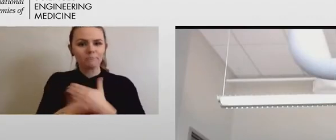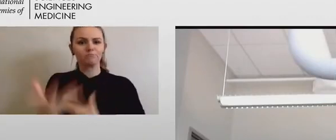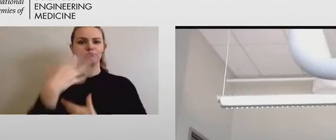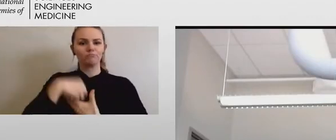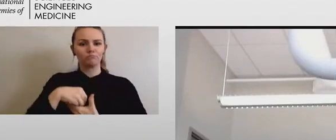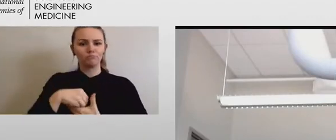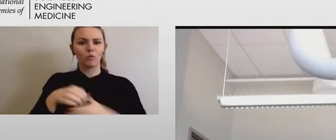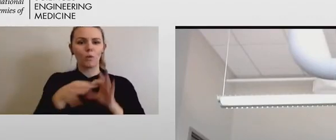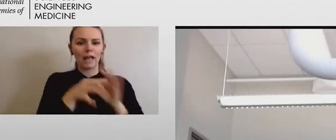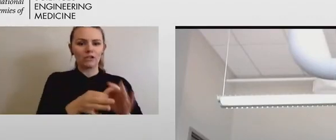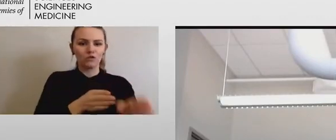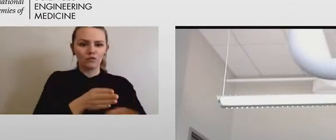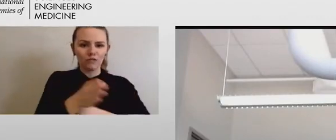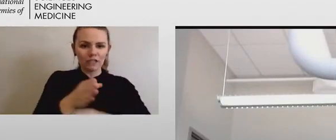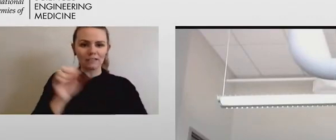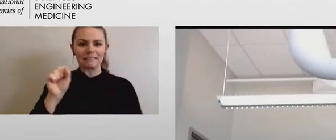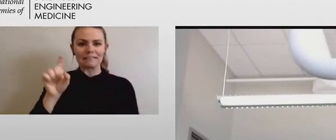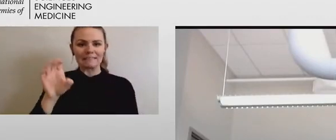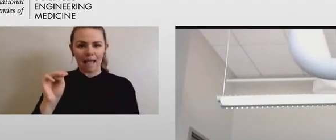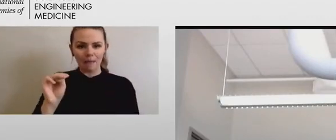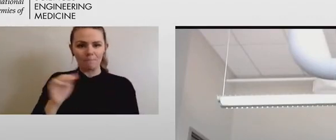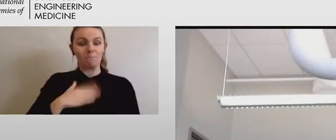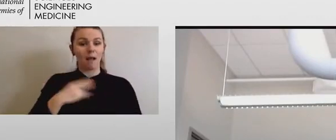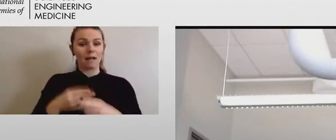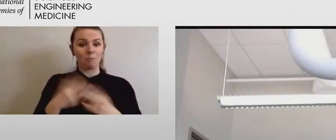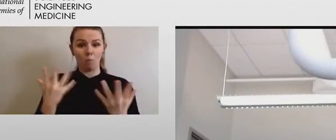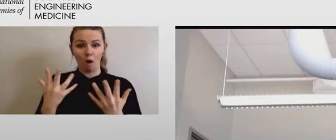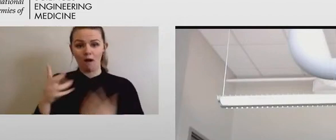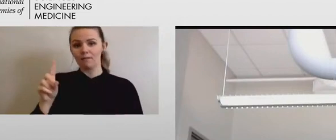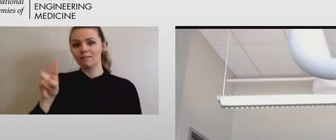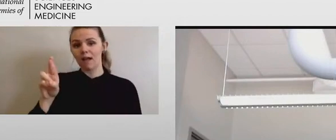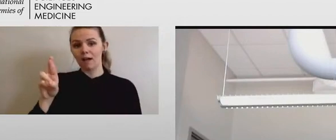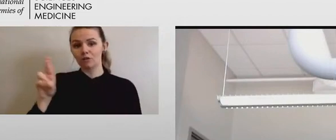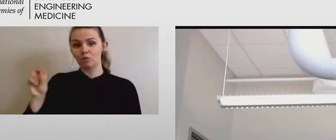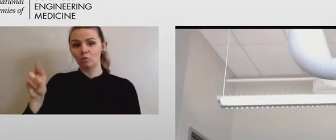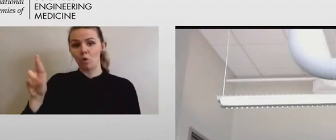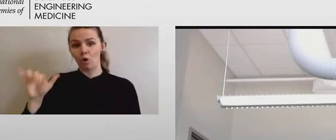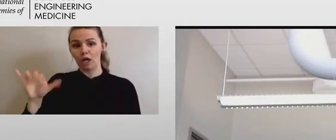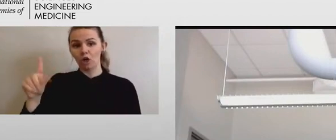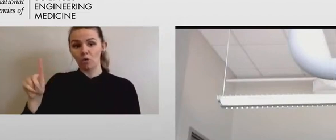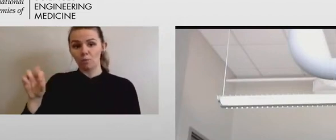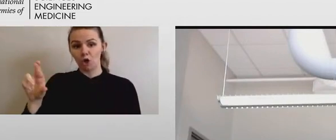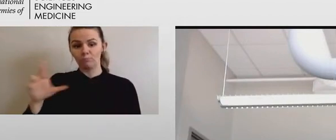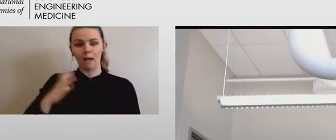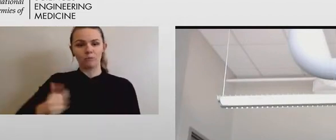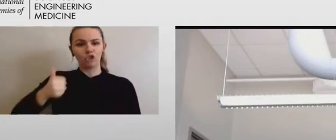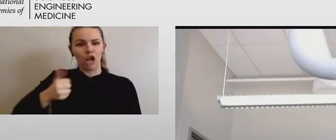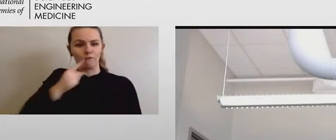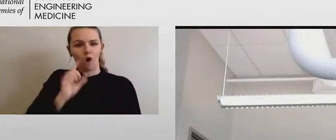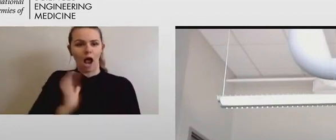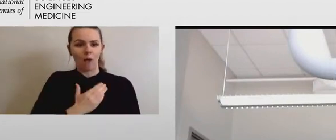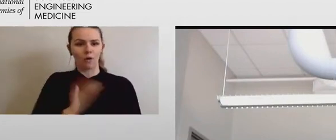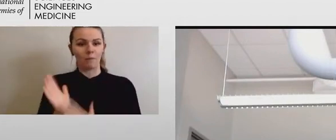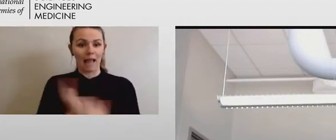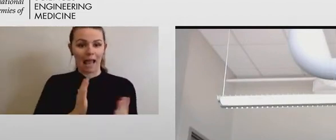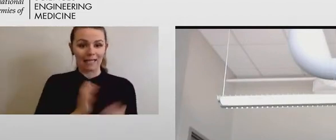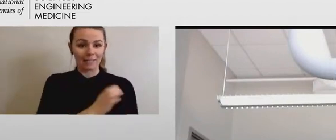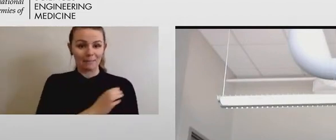Cooper, and I'm chair of our planning committee, and I appreciate you joining us today.